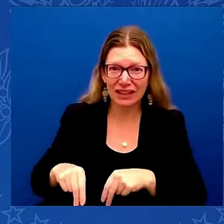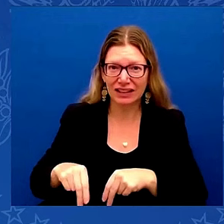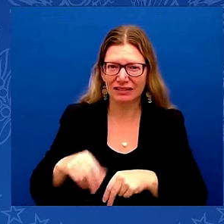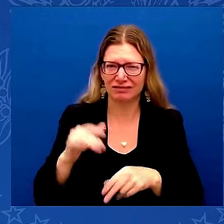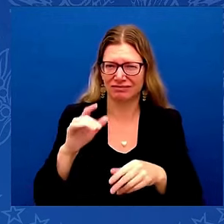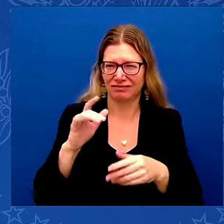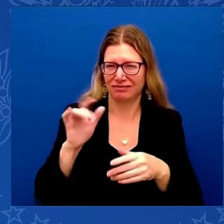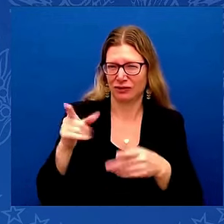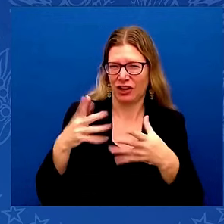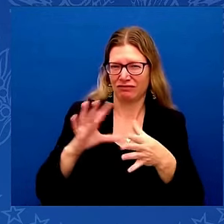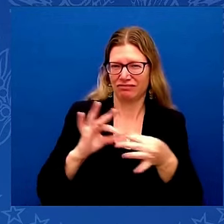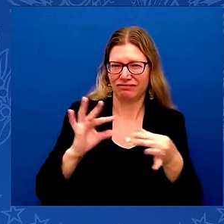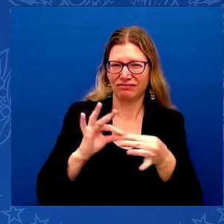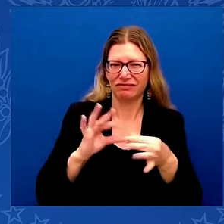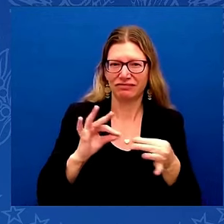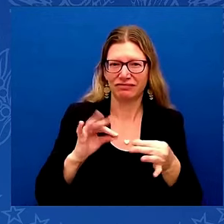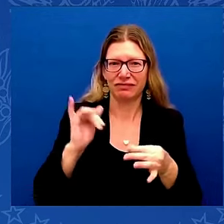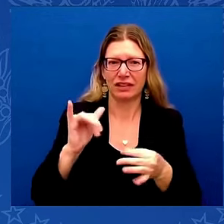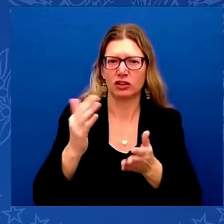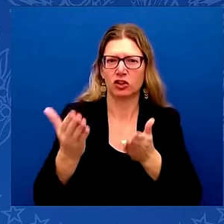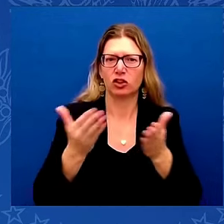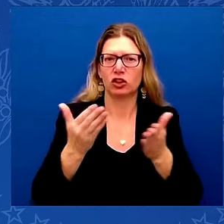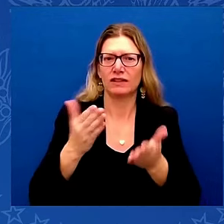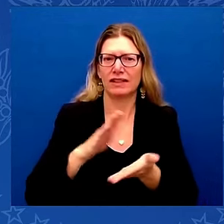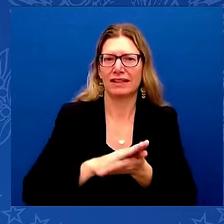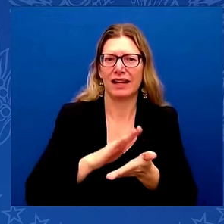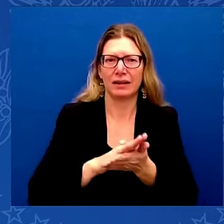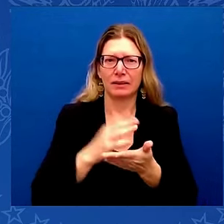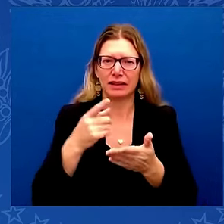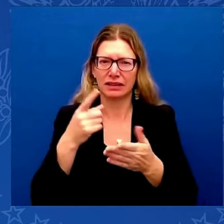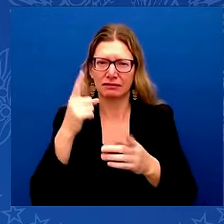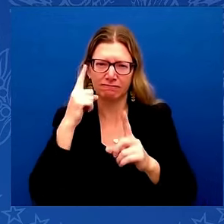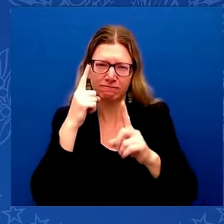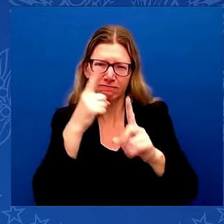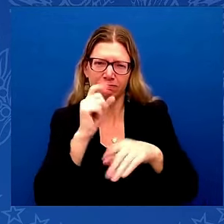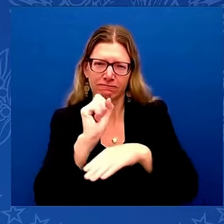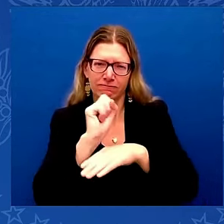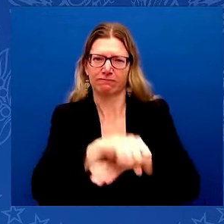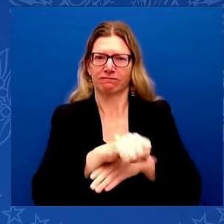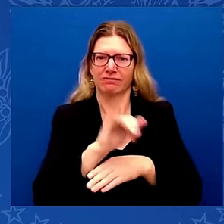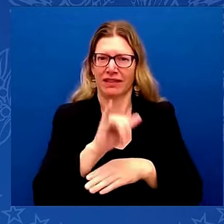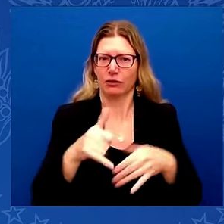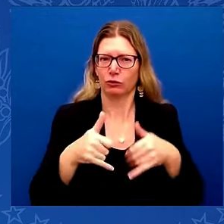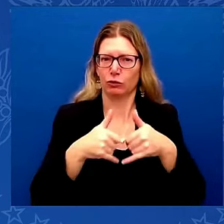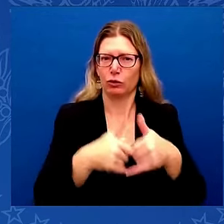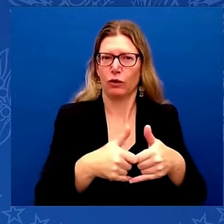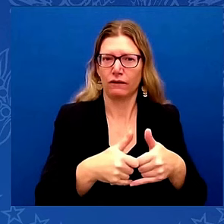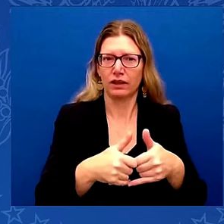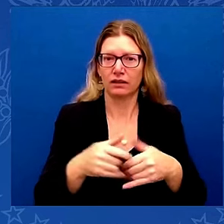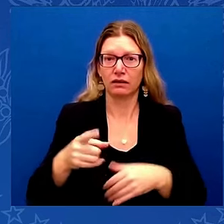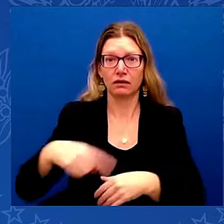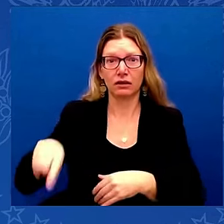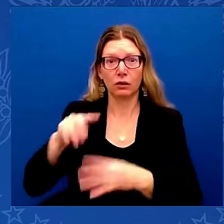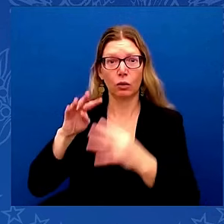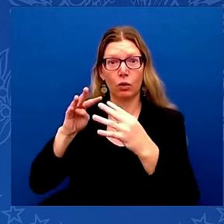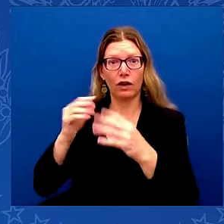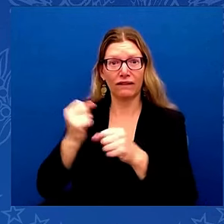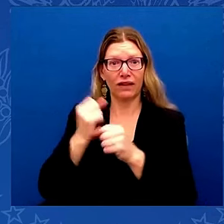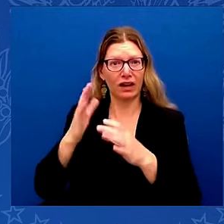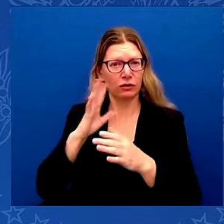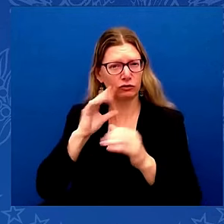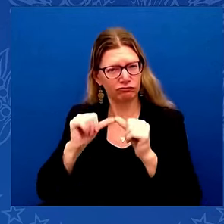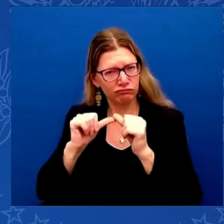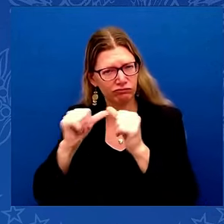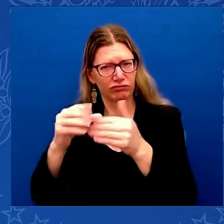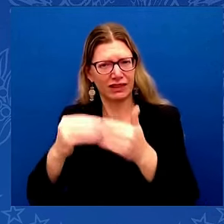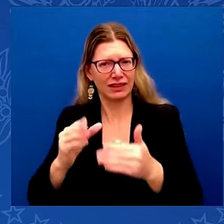winning the CIC trophy, these warfighters will lead our nation's sons and daughters to victory on other fields on other days.